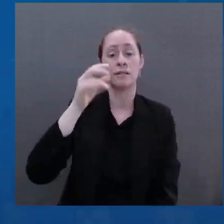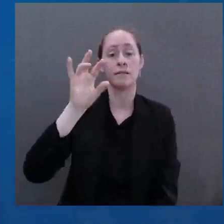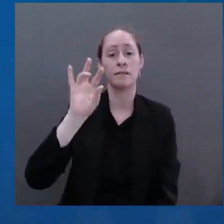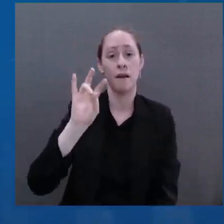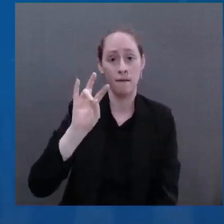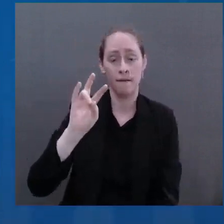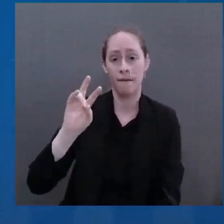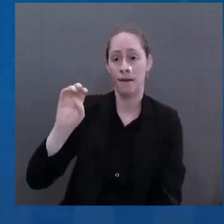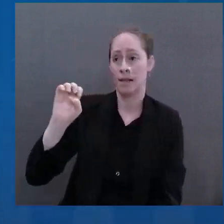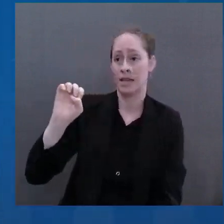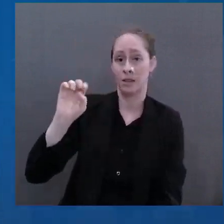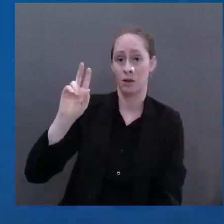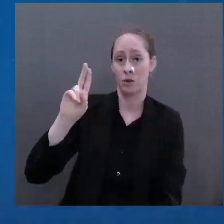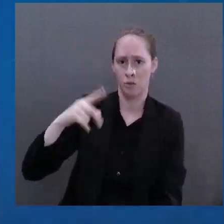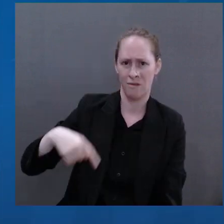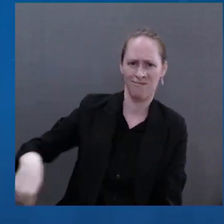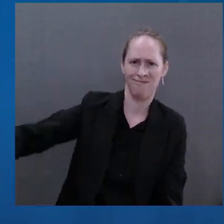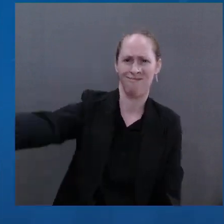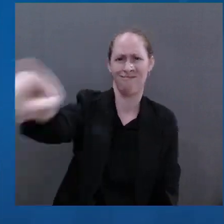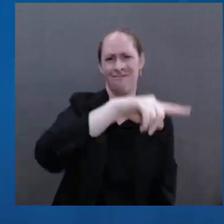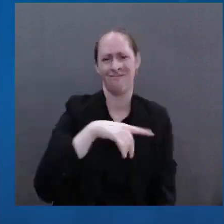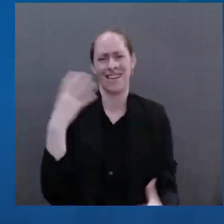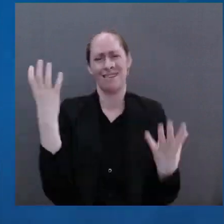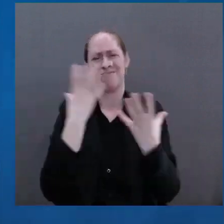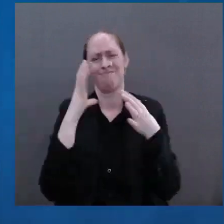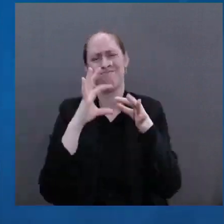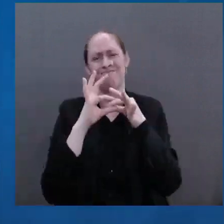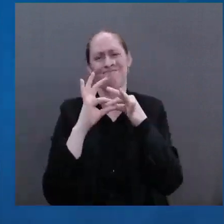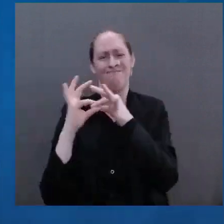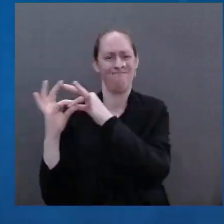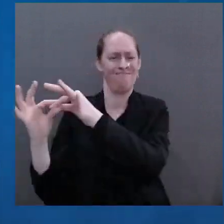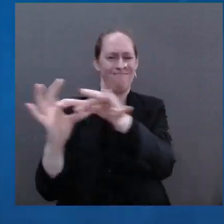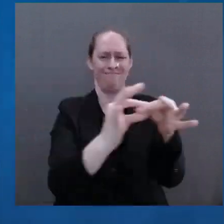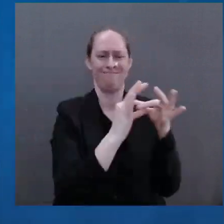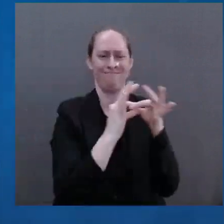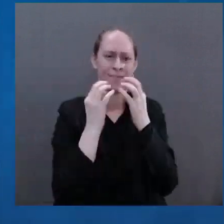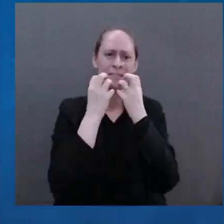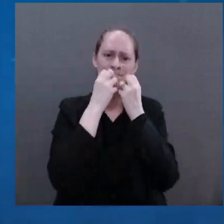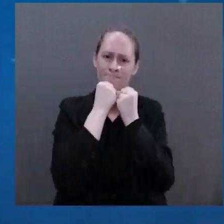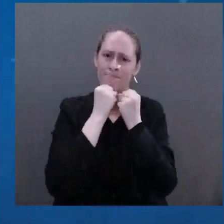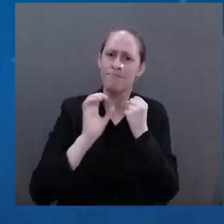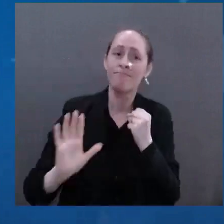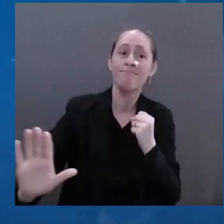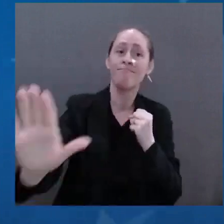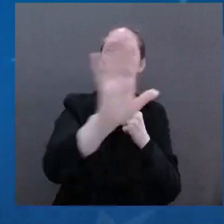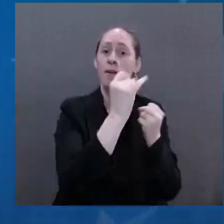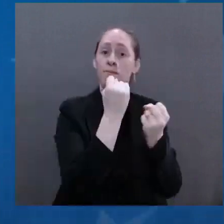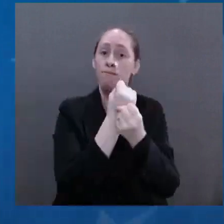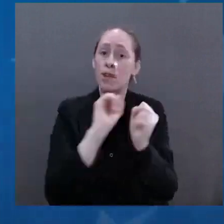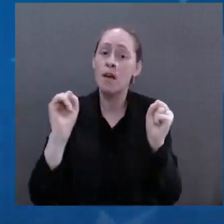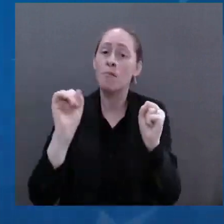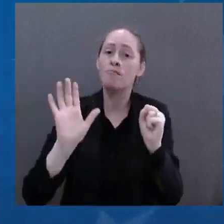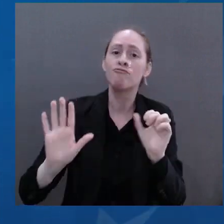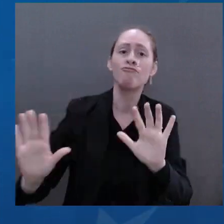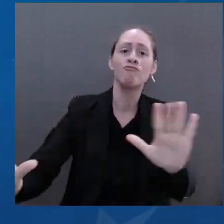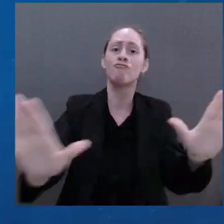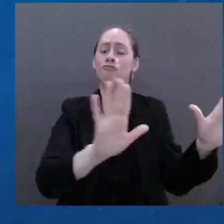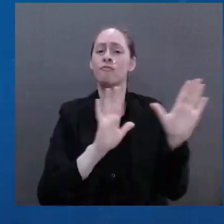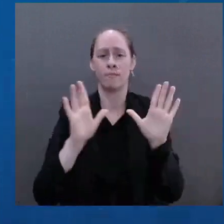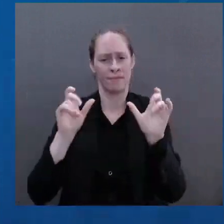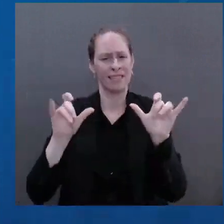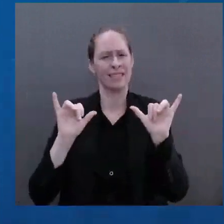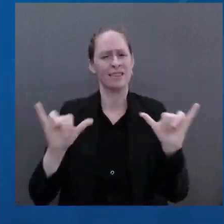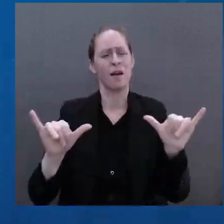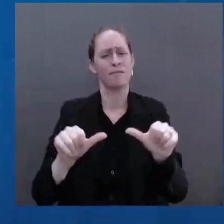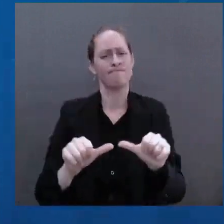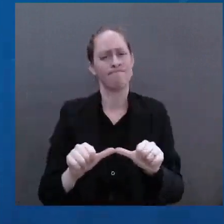We must commit now to be in this fight for the long haul. We must remain unified today and tomorrow and the